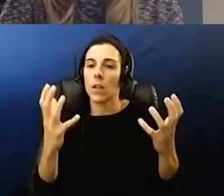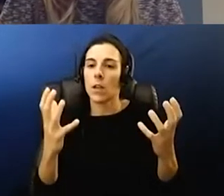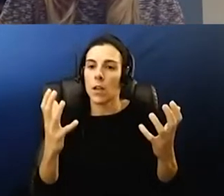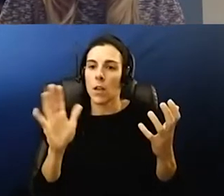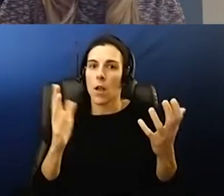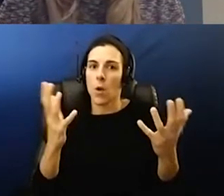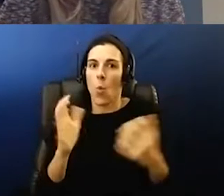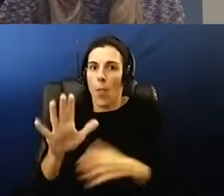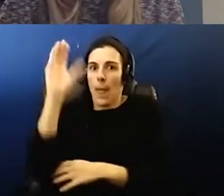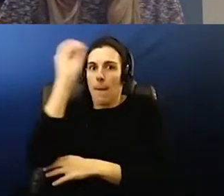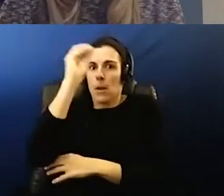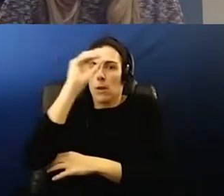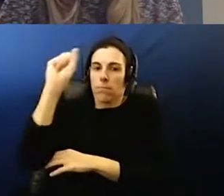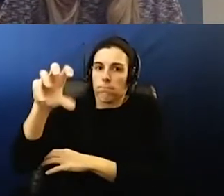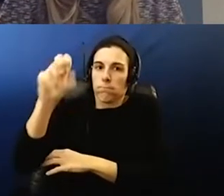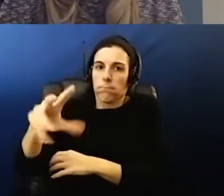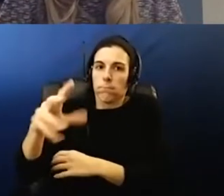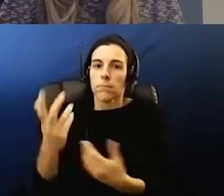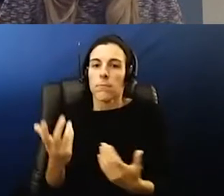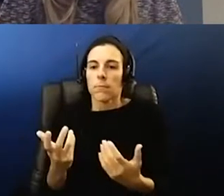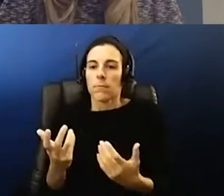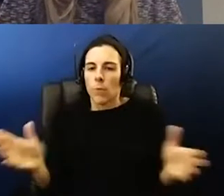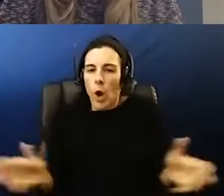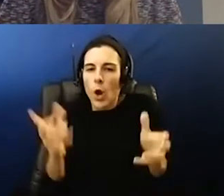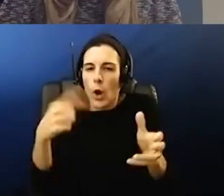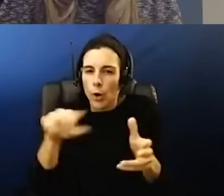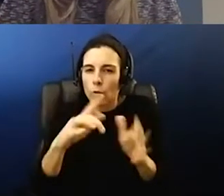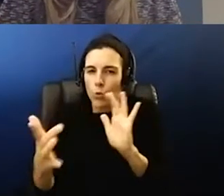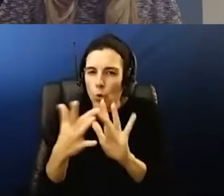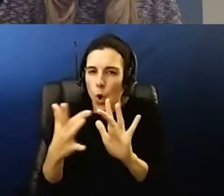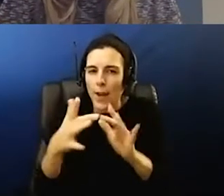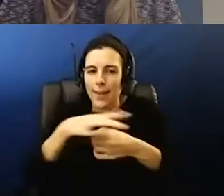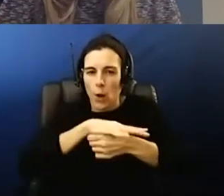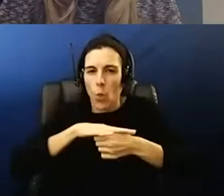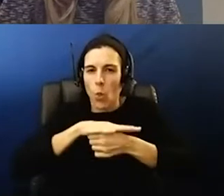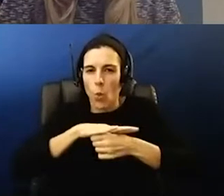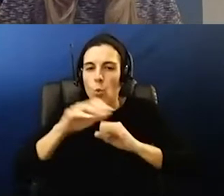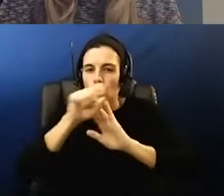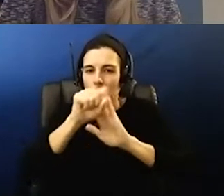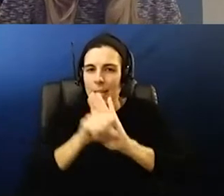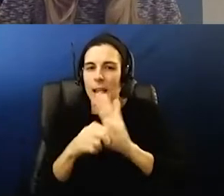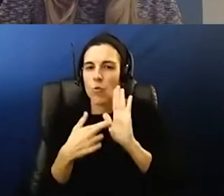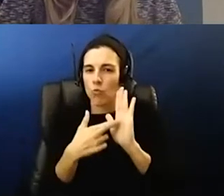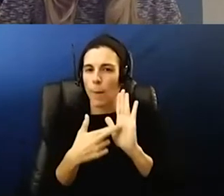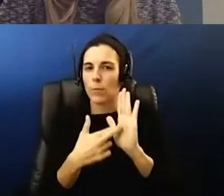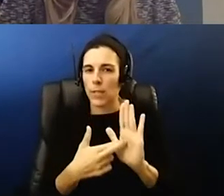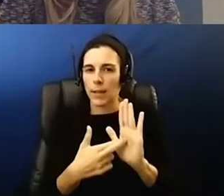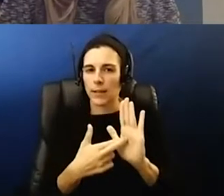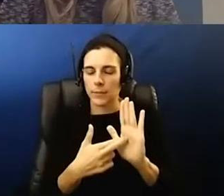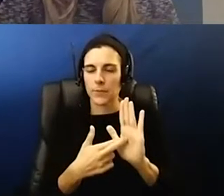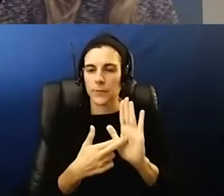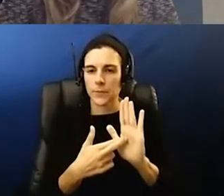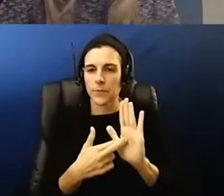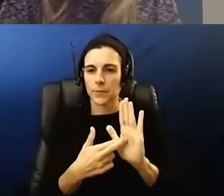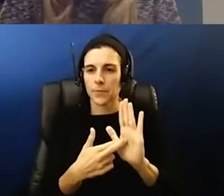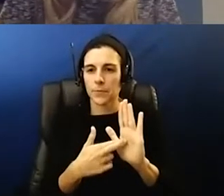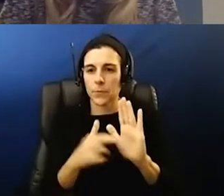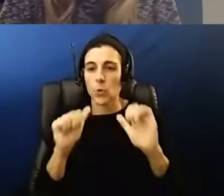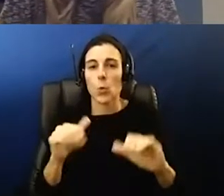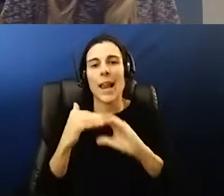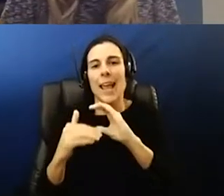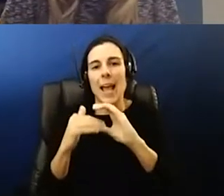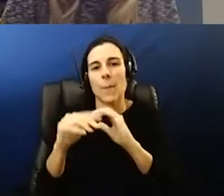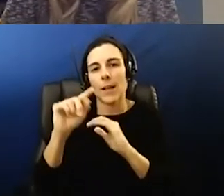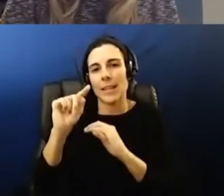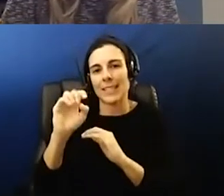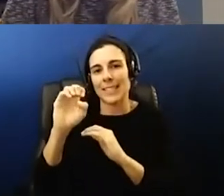heard i would encourage you to um contact our local uh state representatives um you know you can email tea but